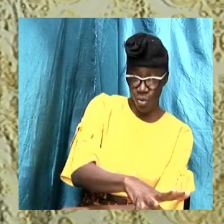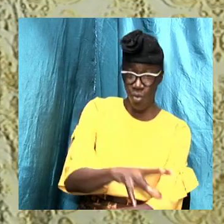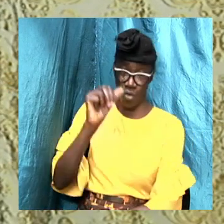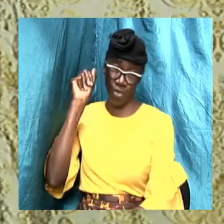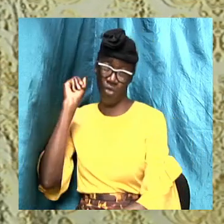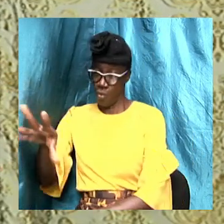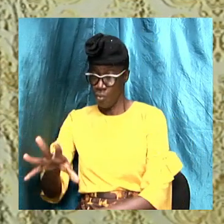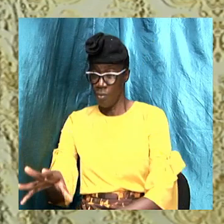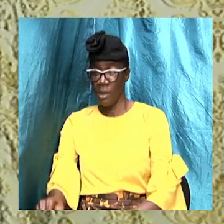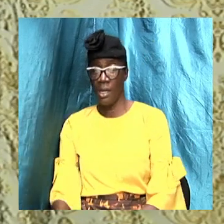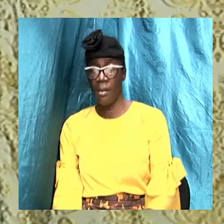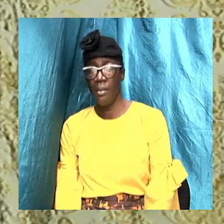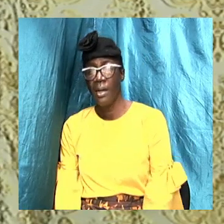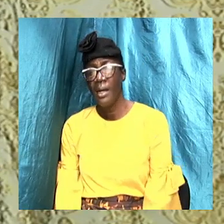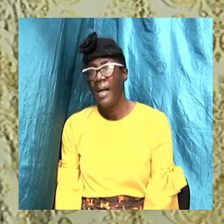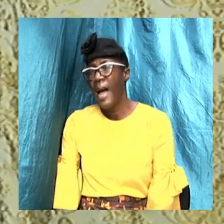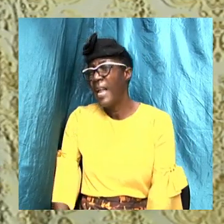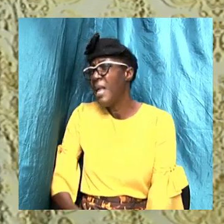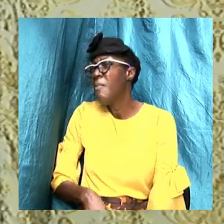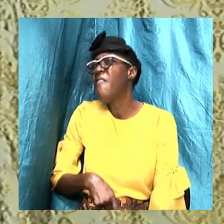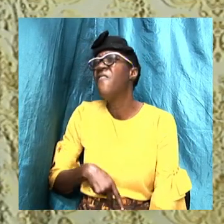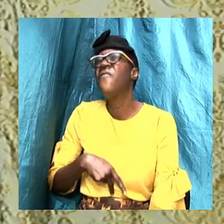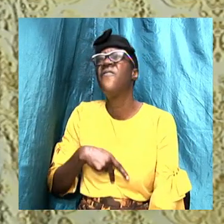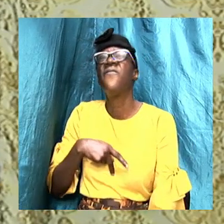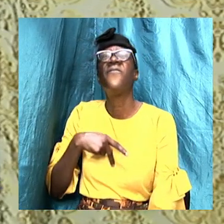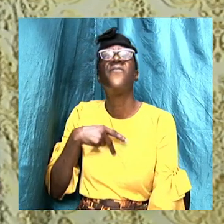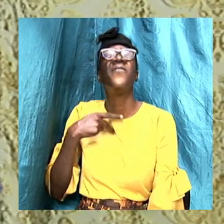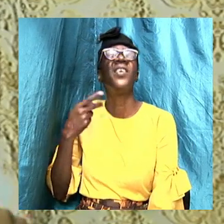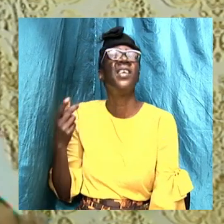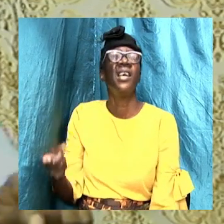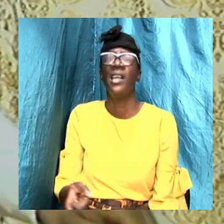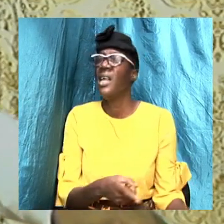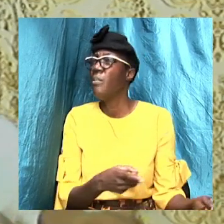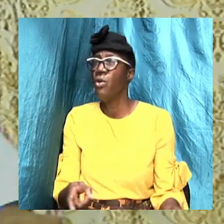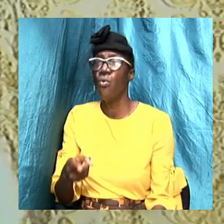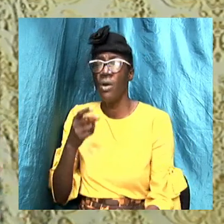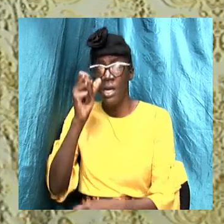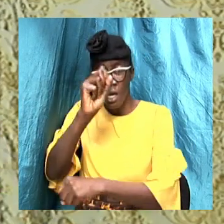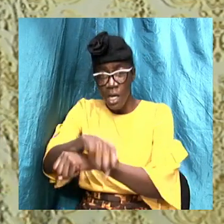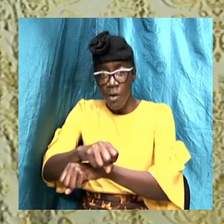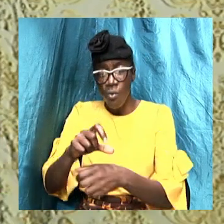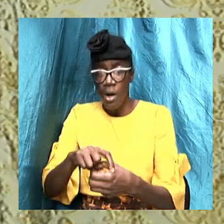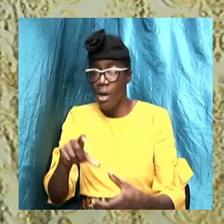and he felt that he was doing the work of the Lord